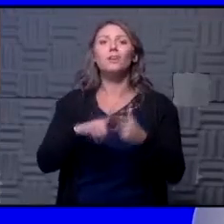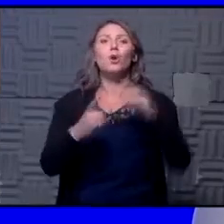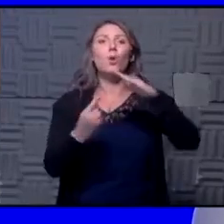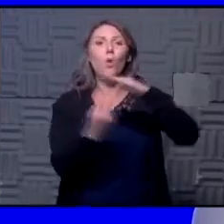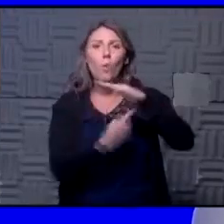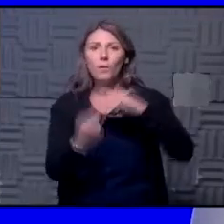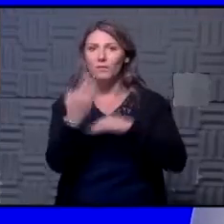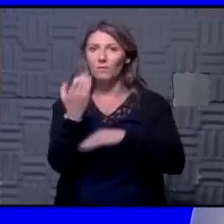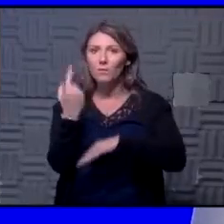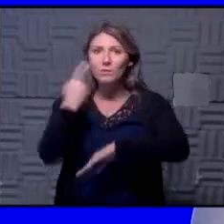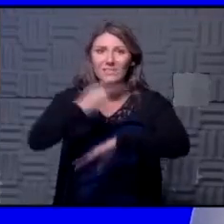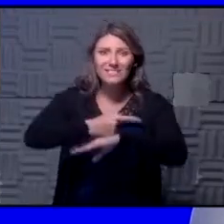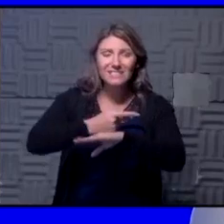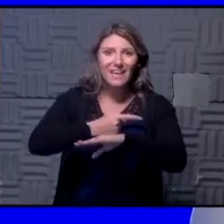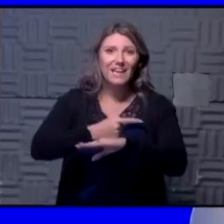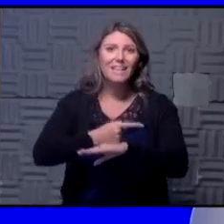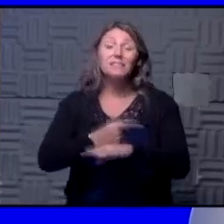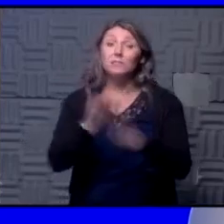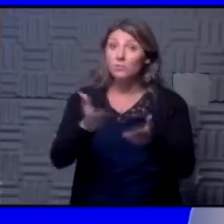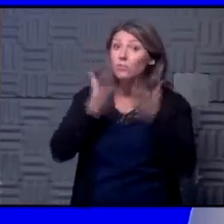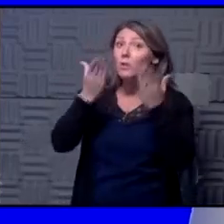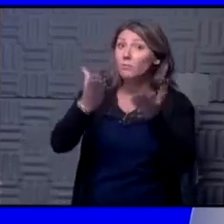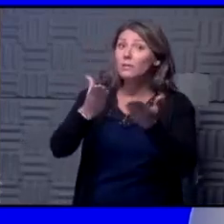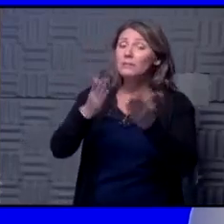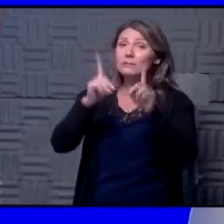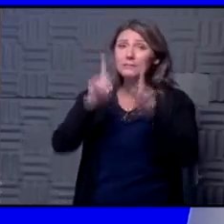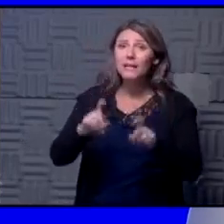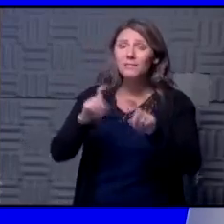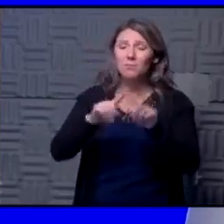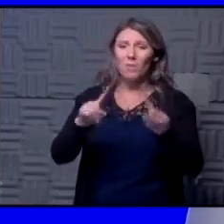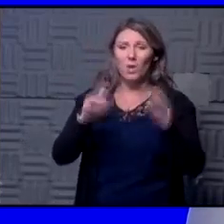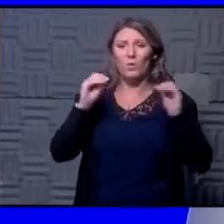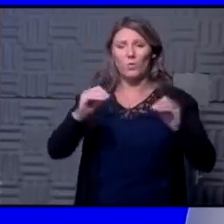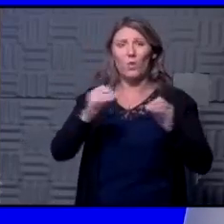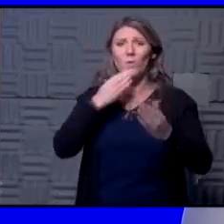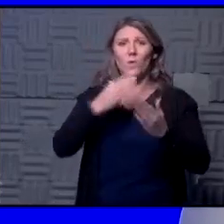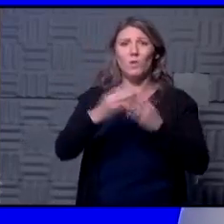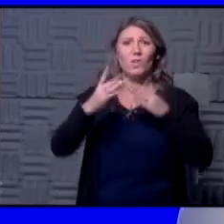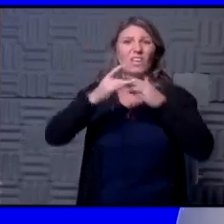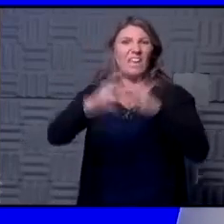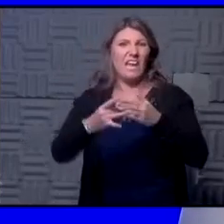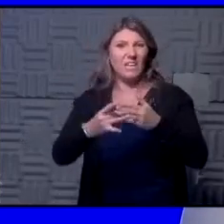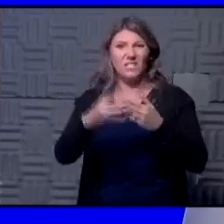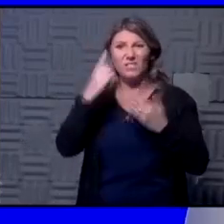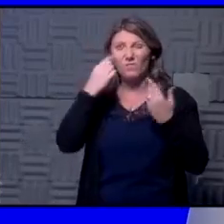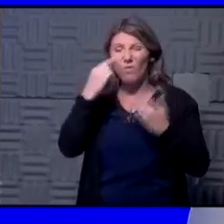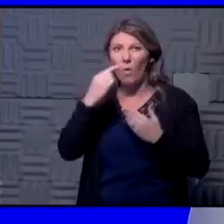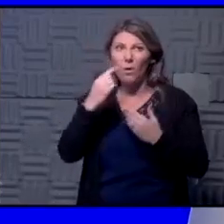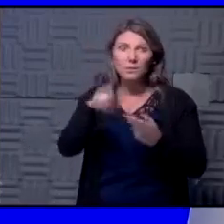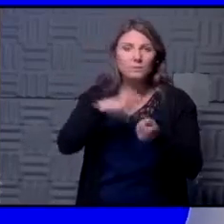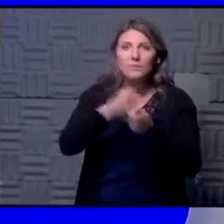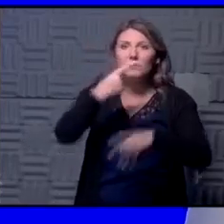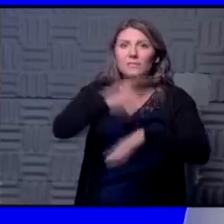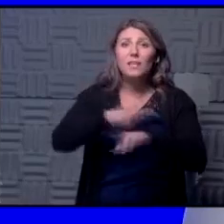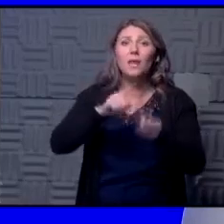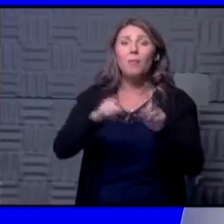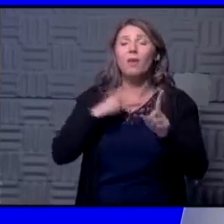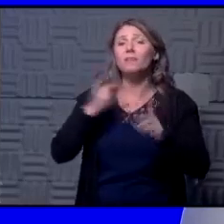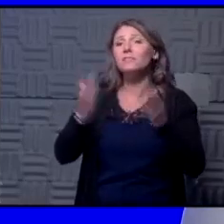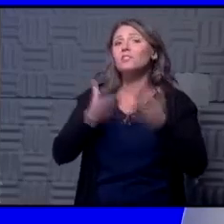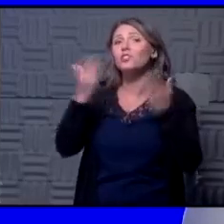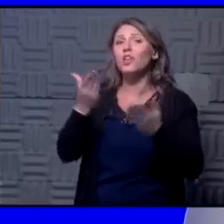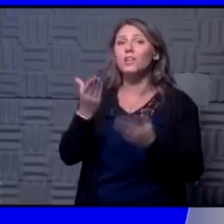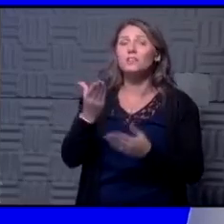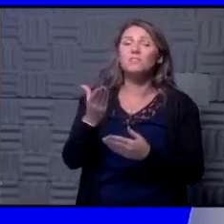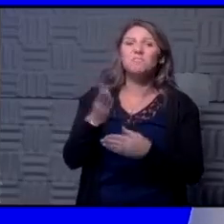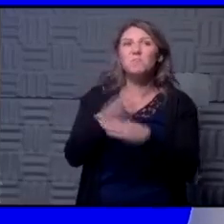recommended that you get tested but there is no good guidance on when to get tested i would suggest at least probably not before five days so anywhere between